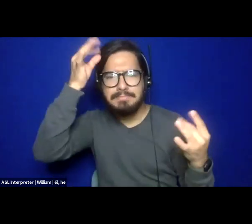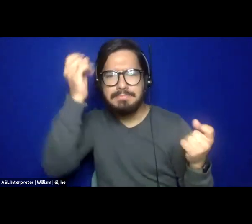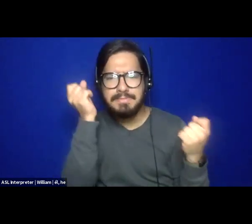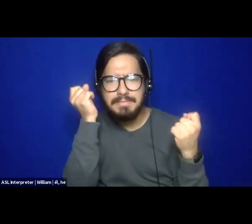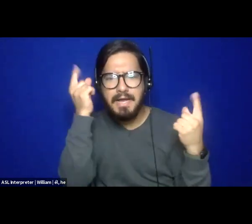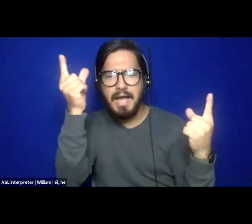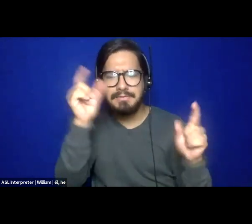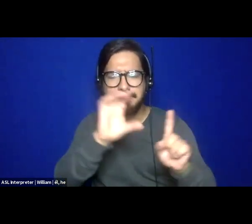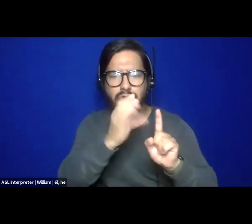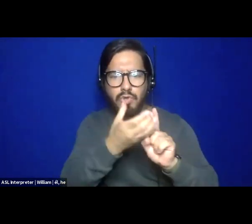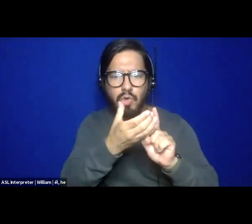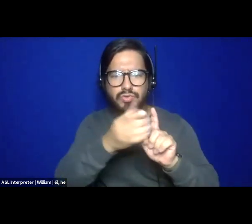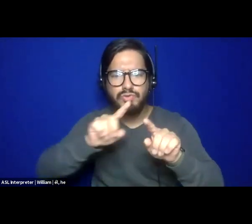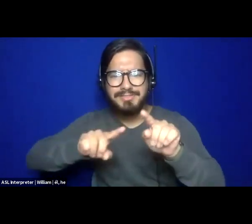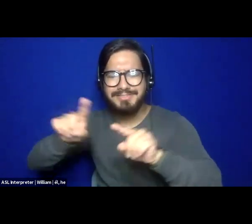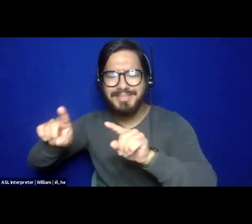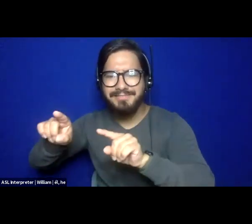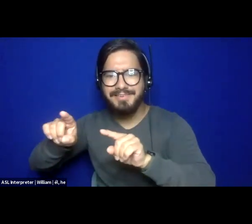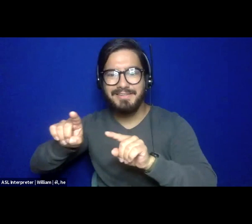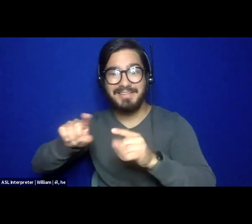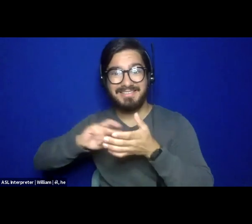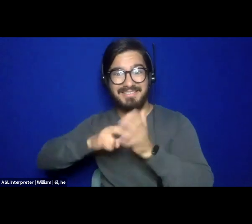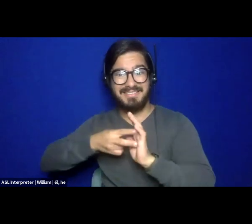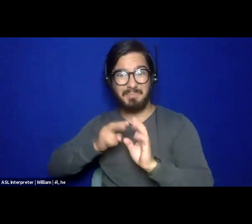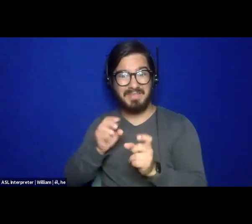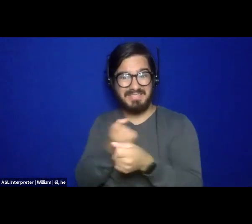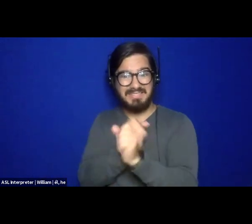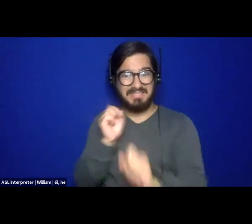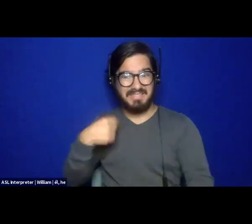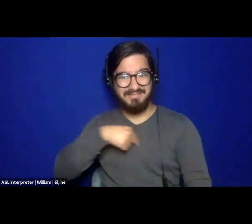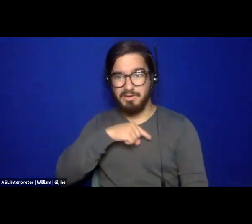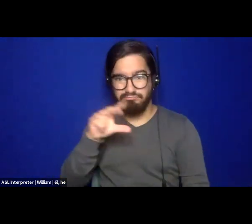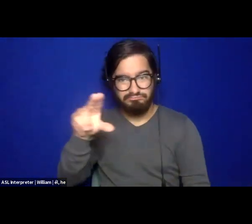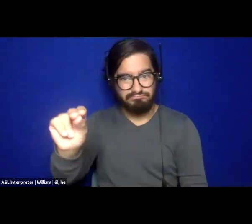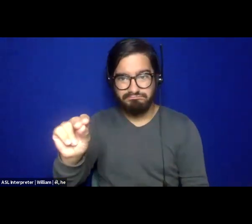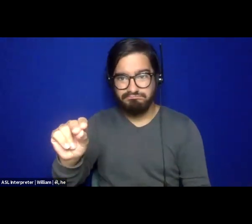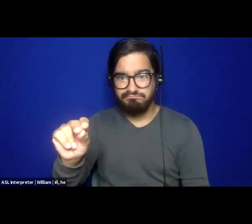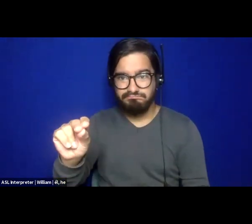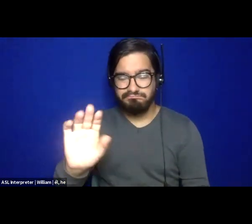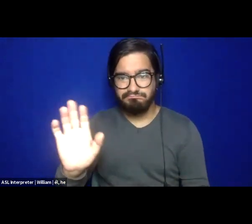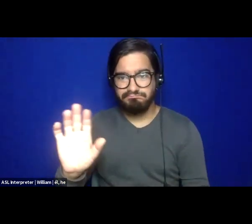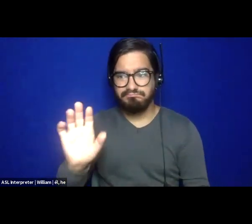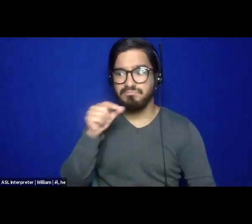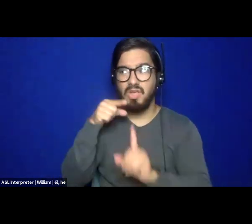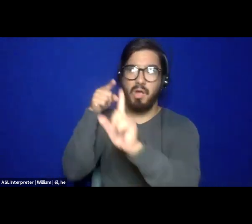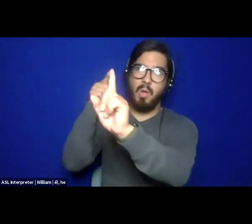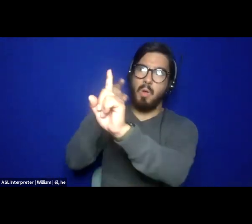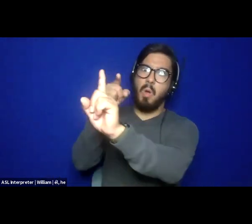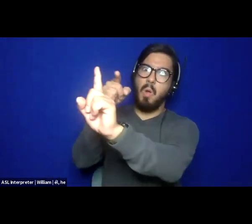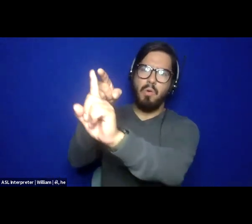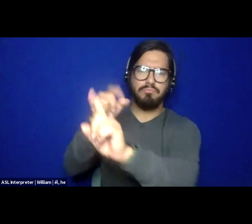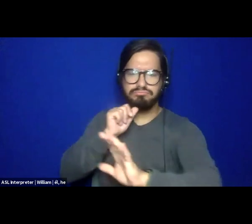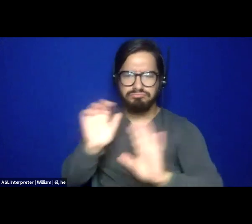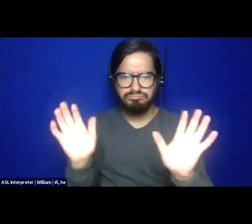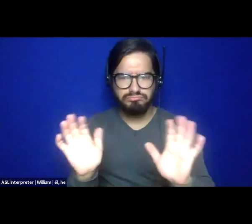cultural competency is not going to save us. That is not what I wish for our people that that is not the utopia, um, that I'm moving towards